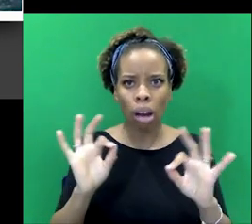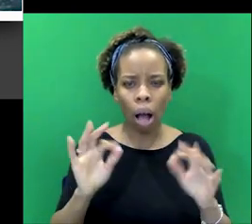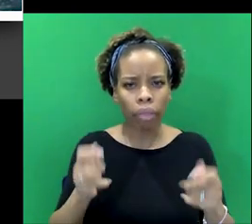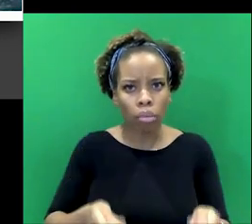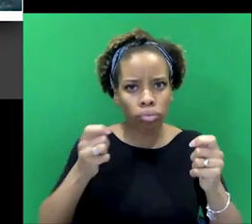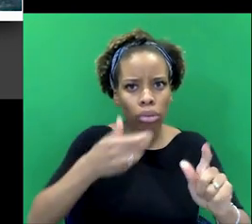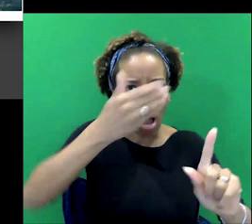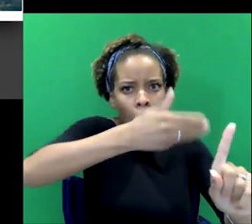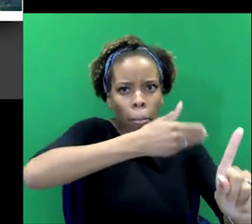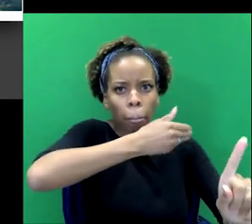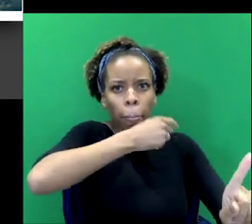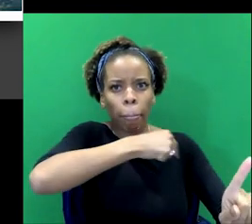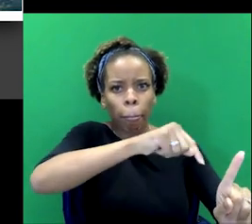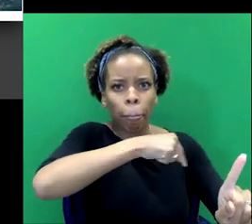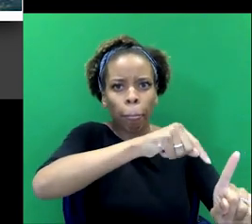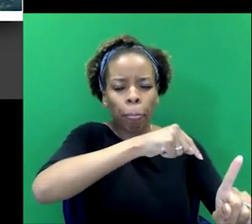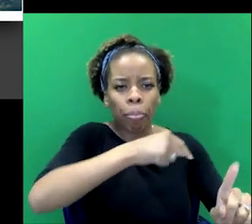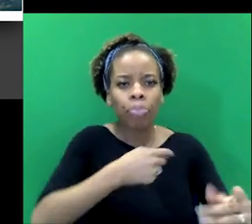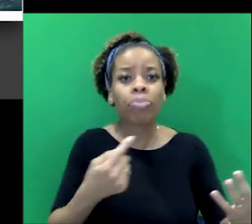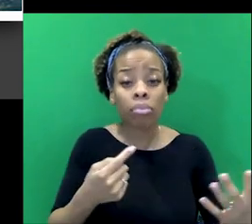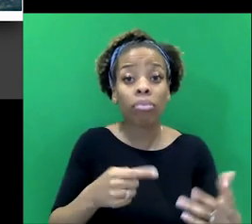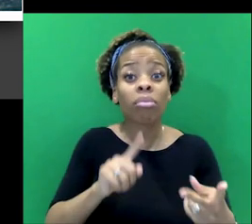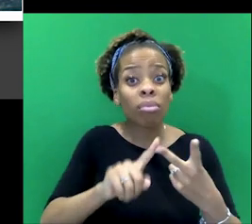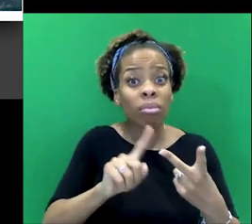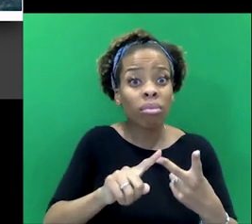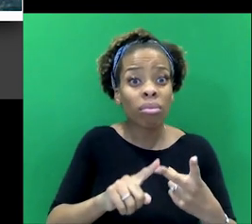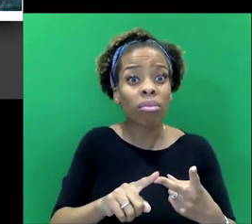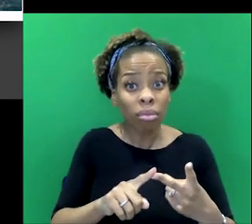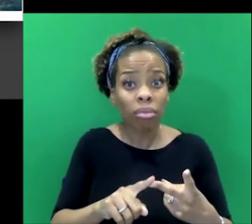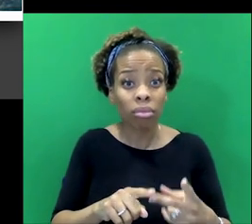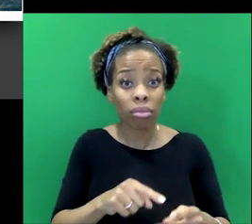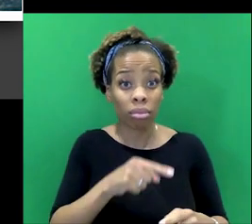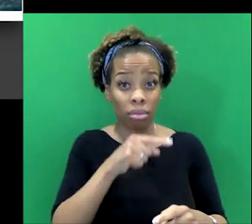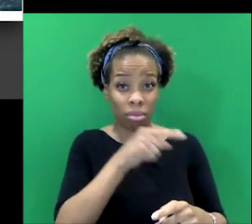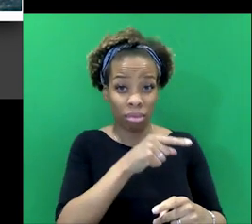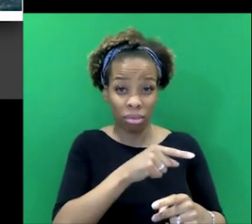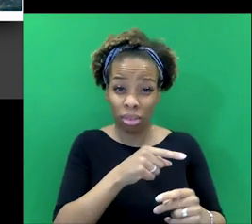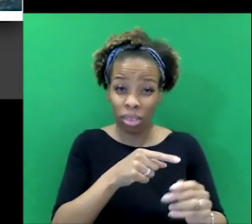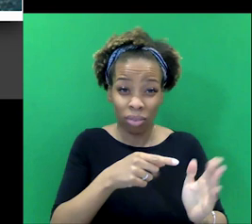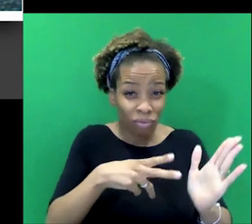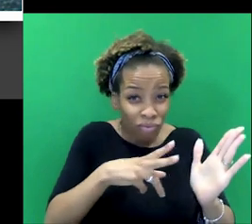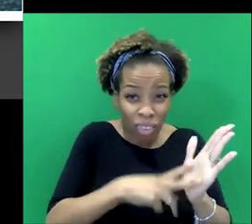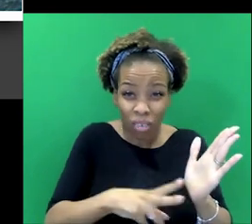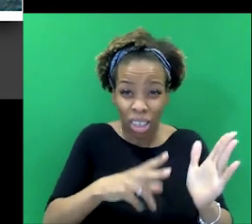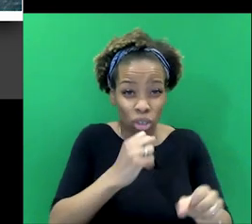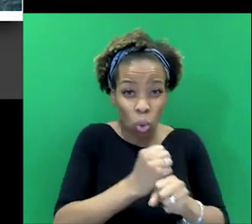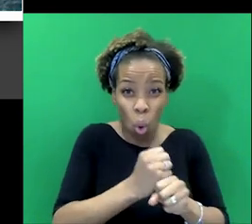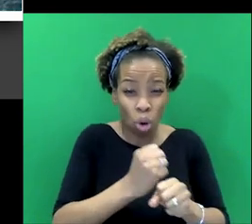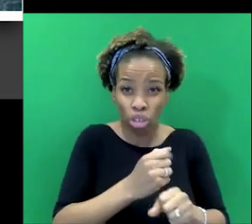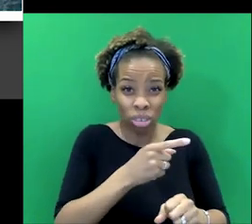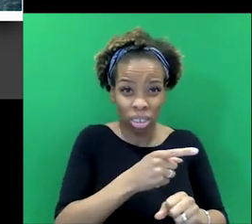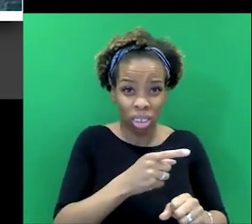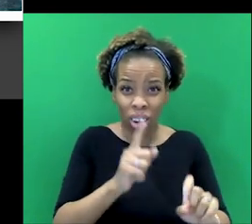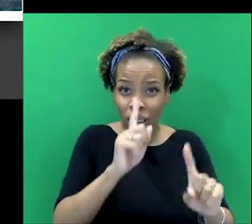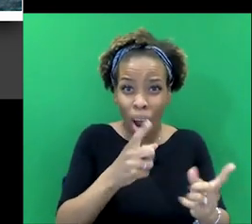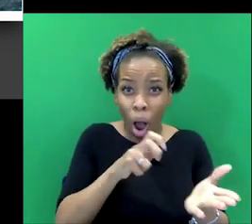up at the trial. The other thing that's not brought up at the trial is the fact that he is myopic. He's severely myopic, George. He could never